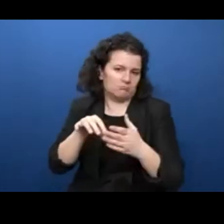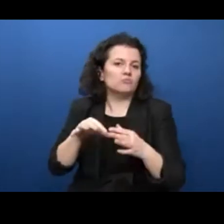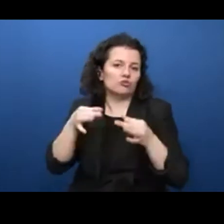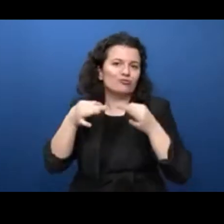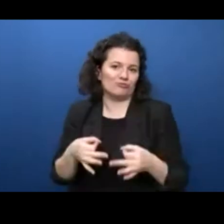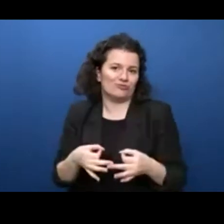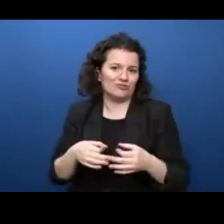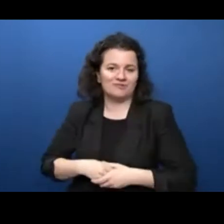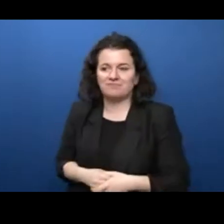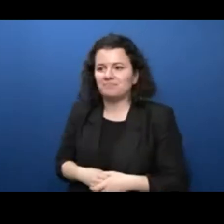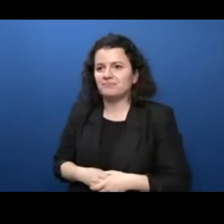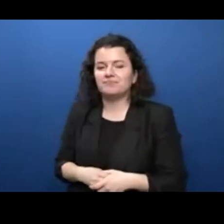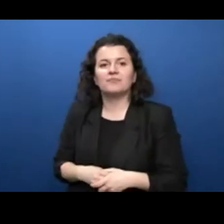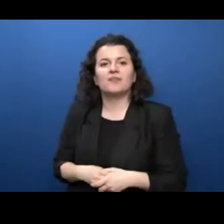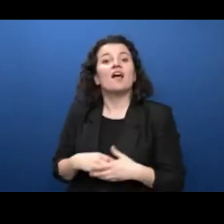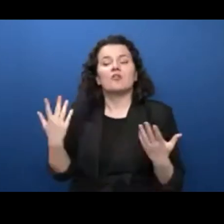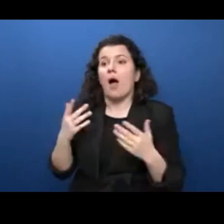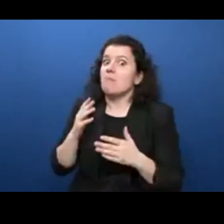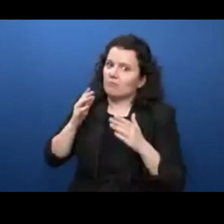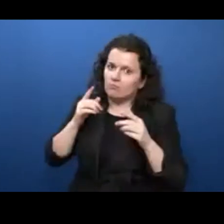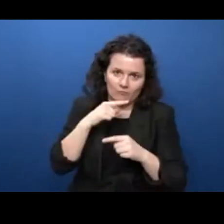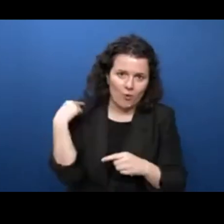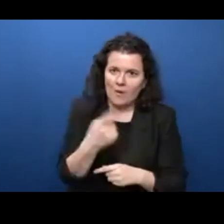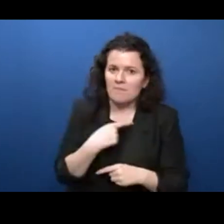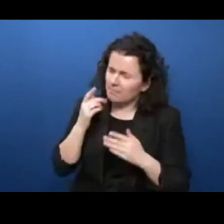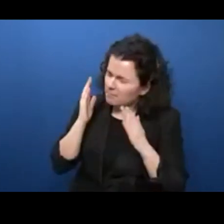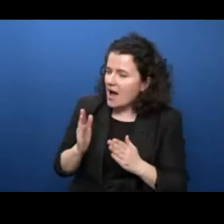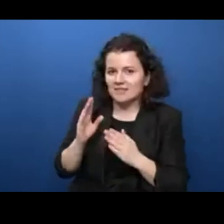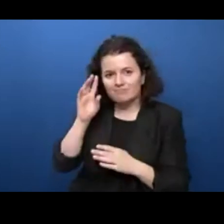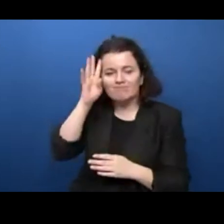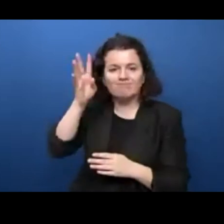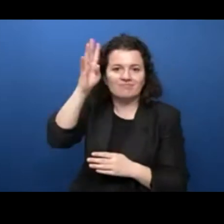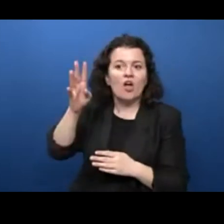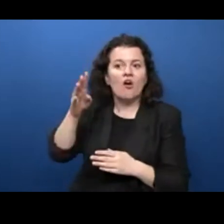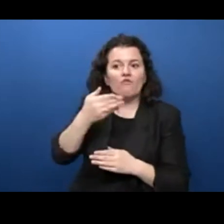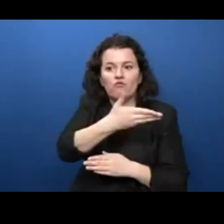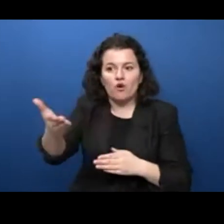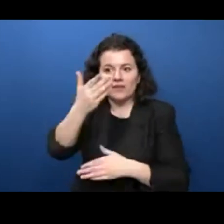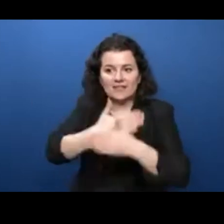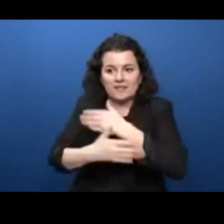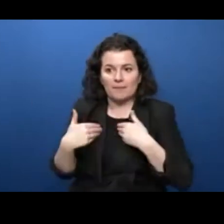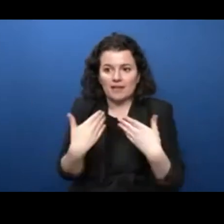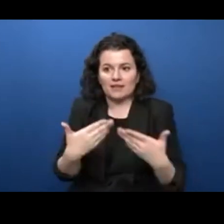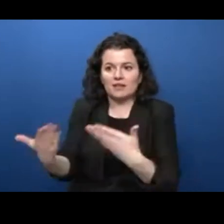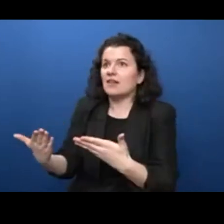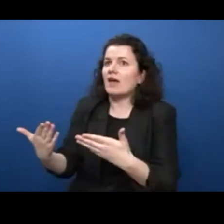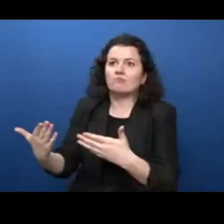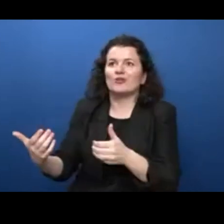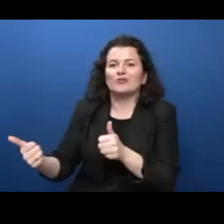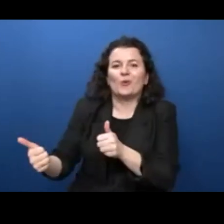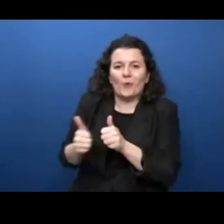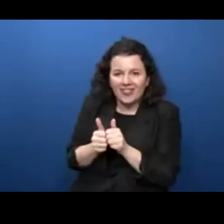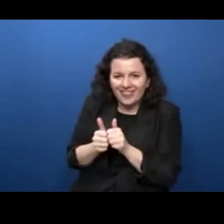innovate, sorry, not for persons with disabilities, but with. And I think, David, we heard that with